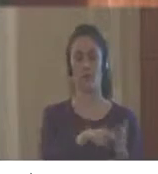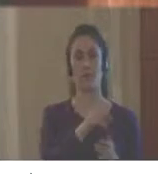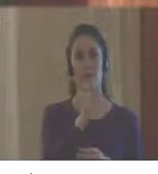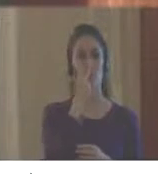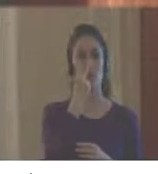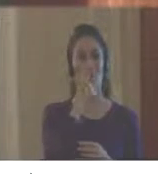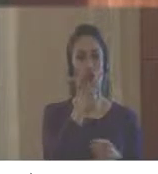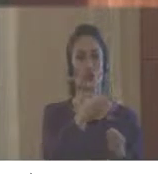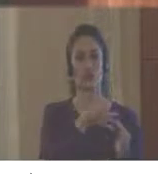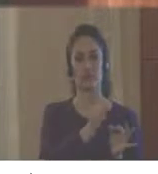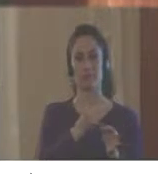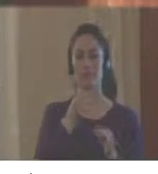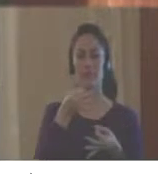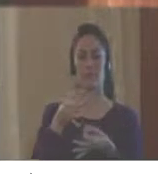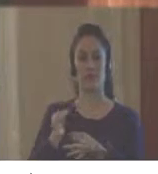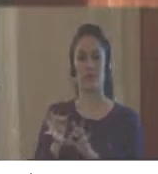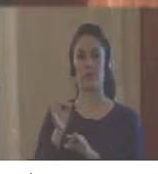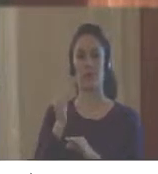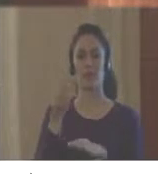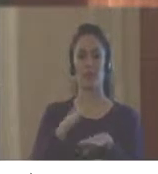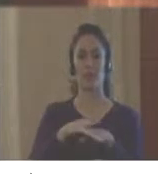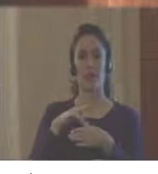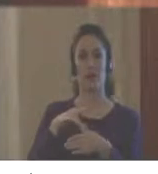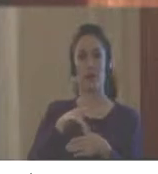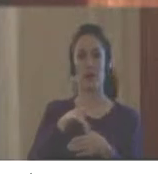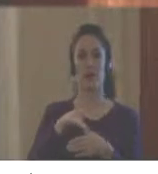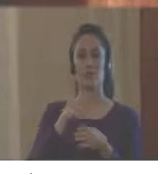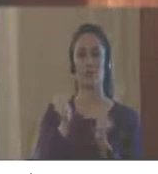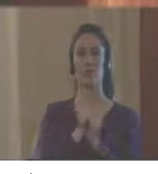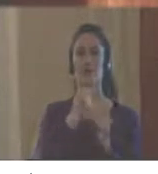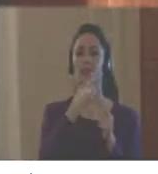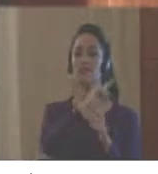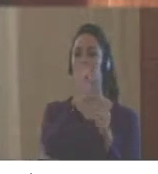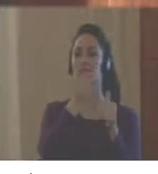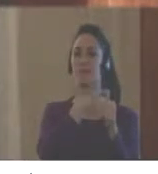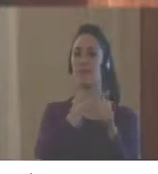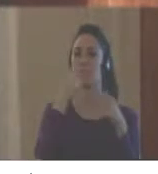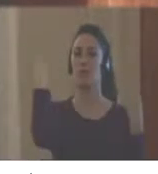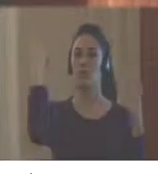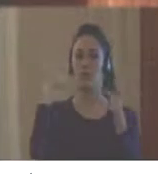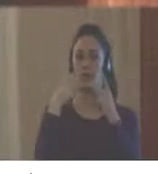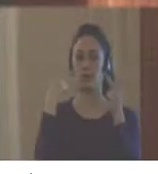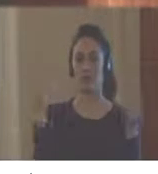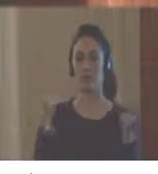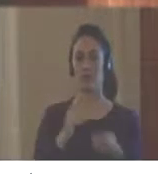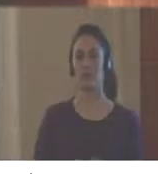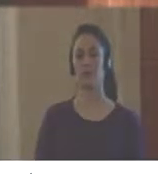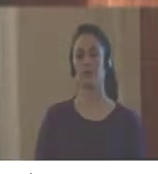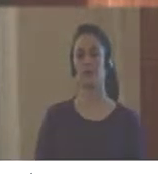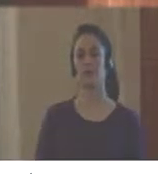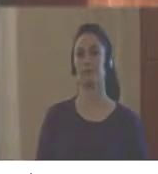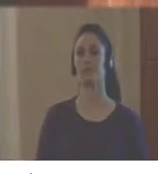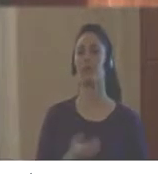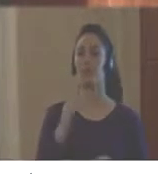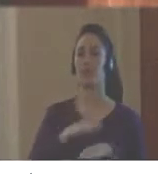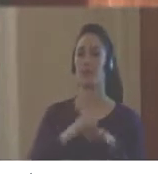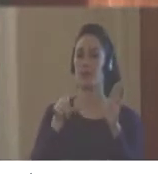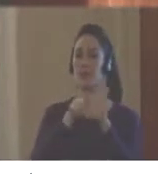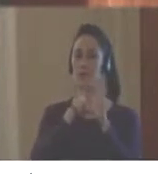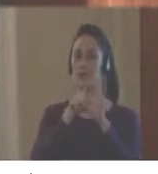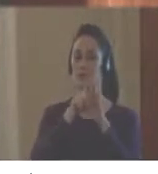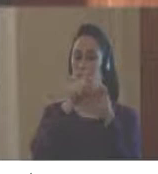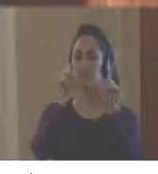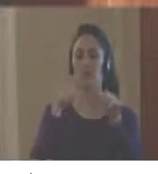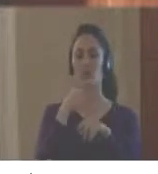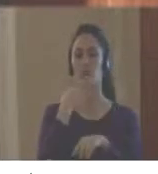And so we have a matrix here that has all these cross sections of elements, different elements.